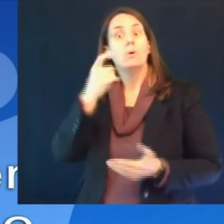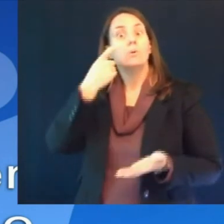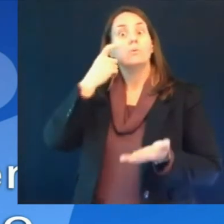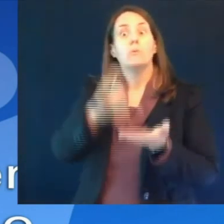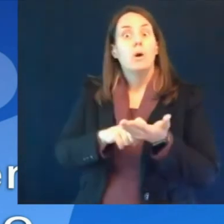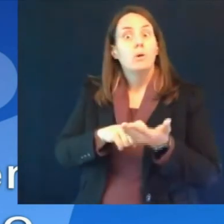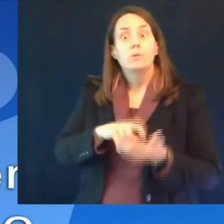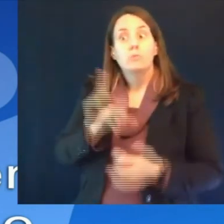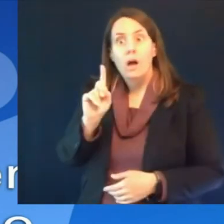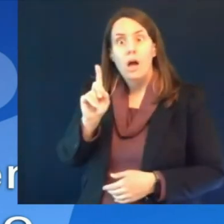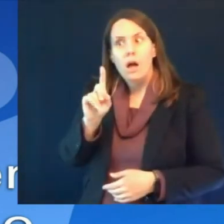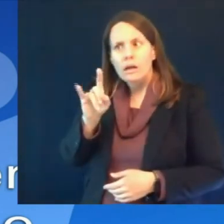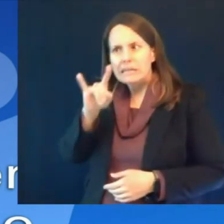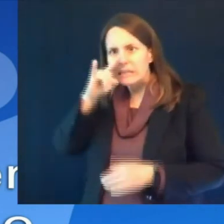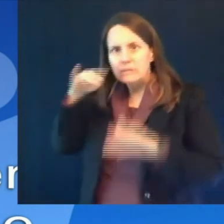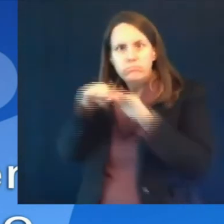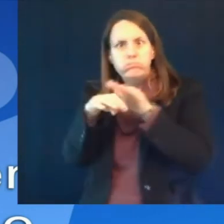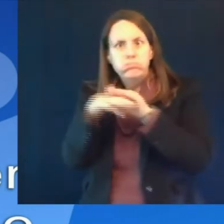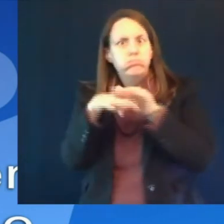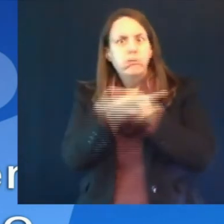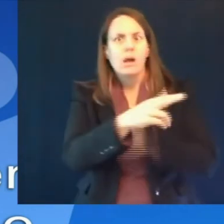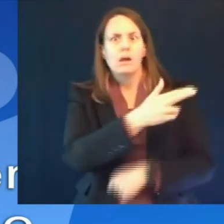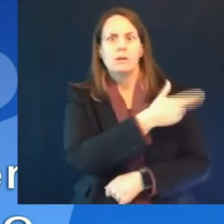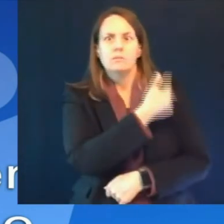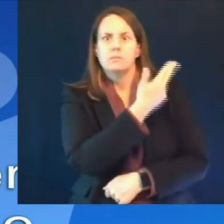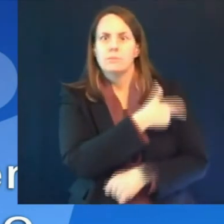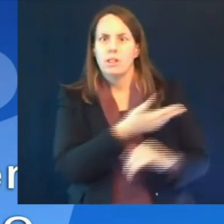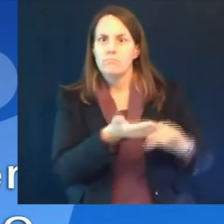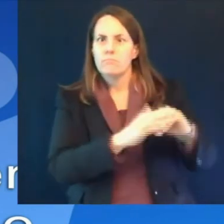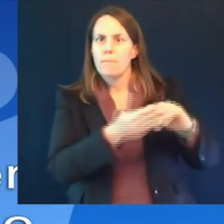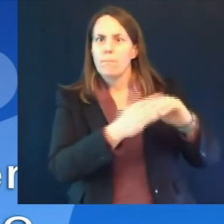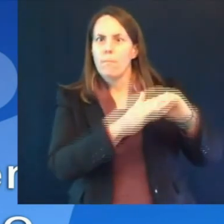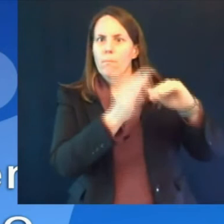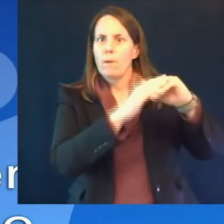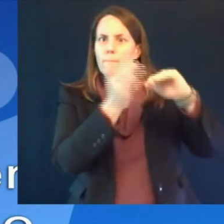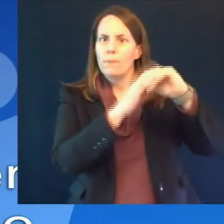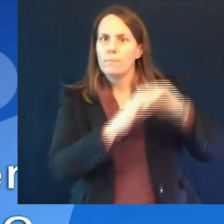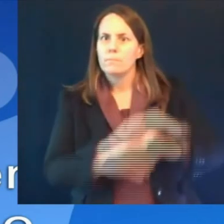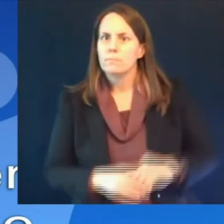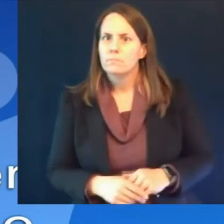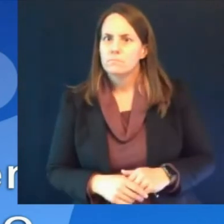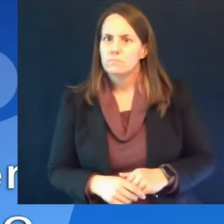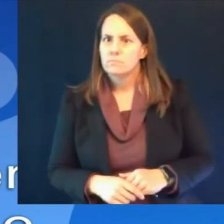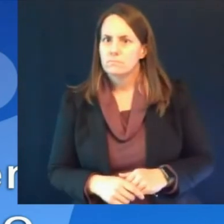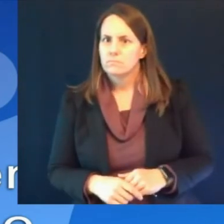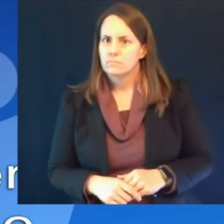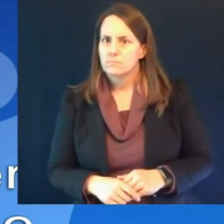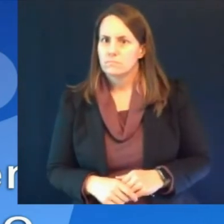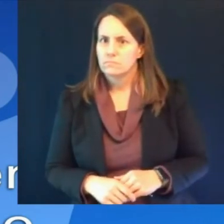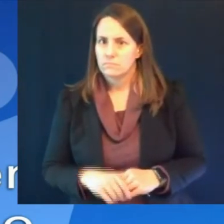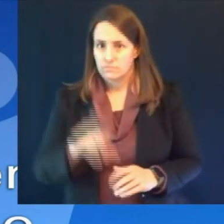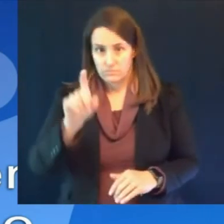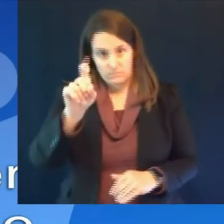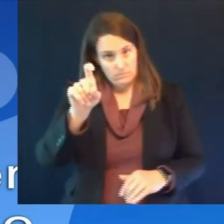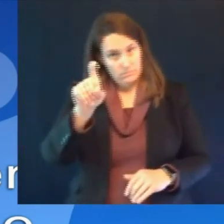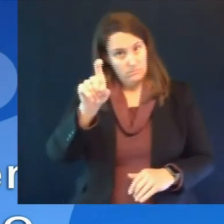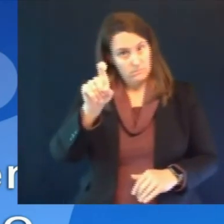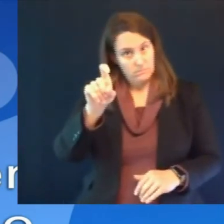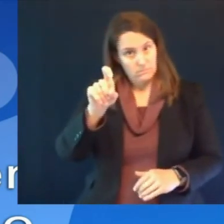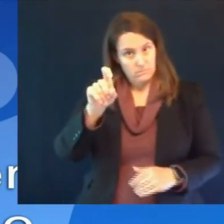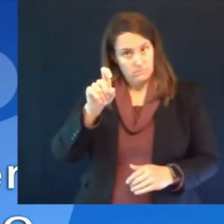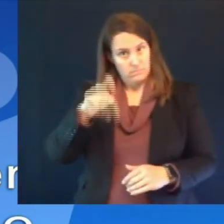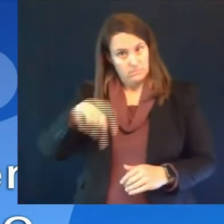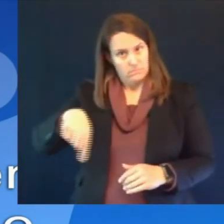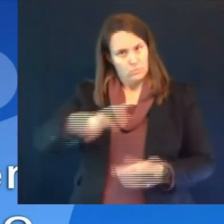any of the relevant state agencies talking about whether schools should consider rolling back their plans to resume in-person instruction